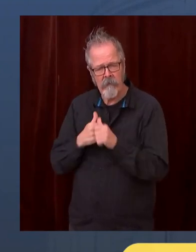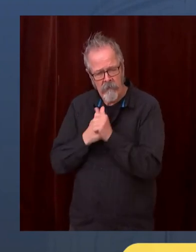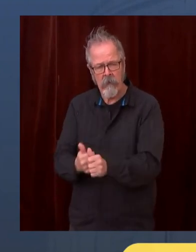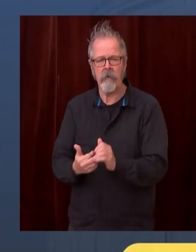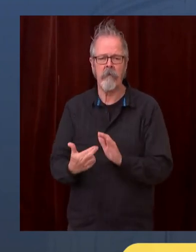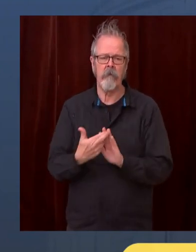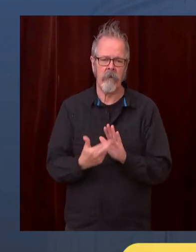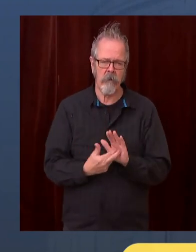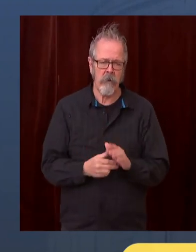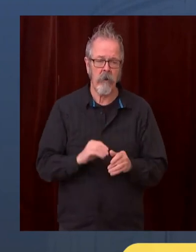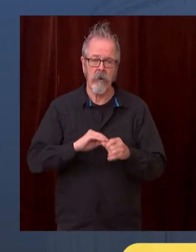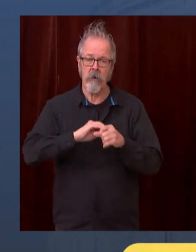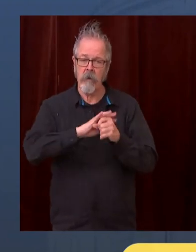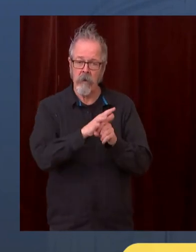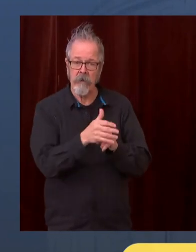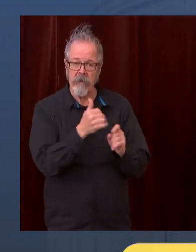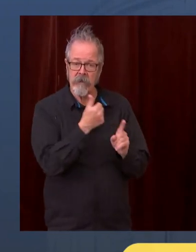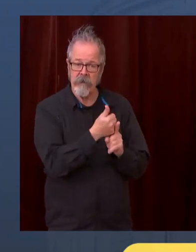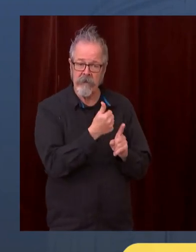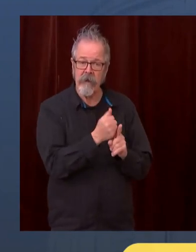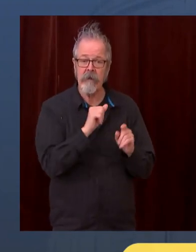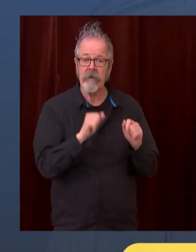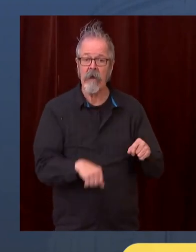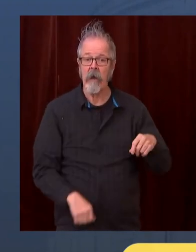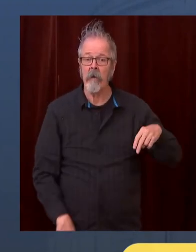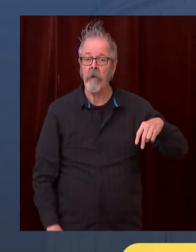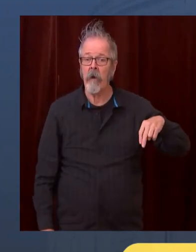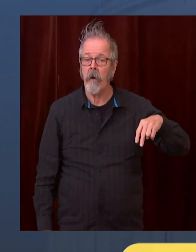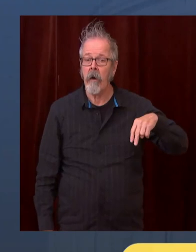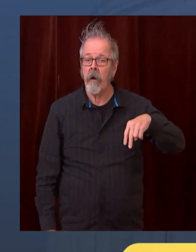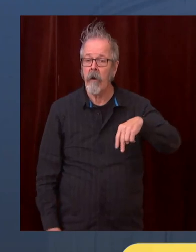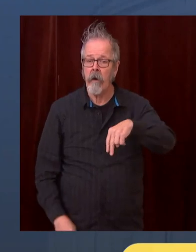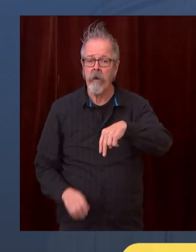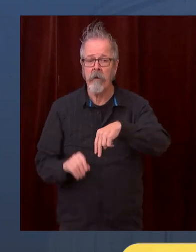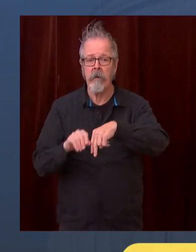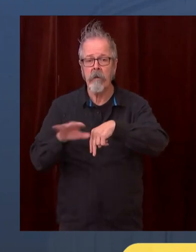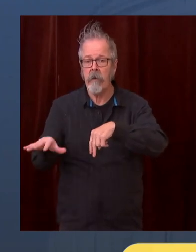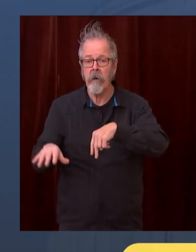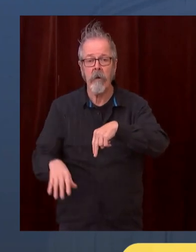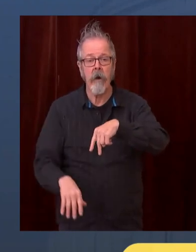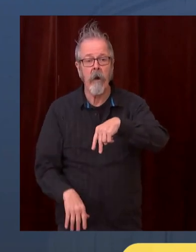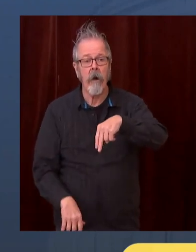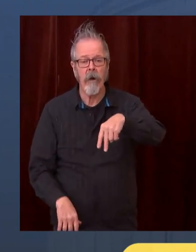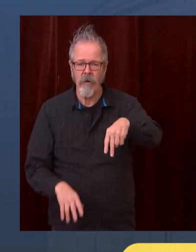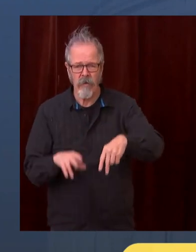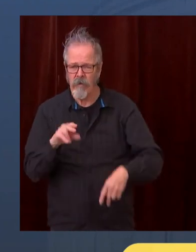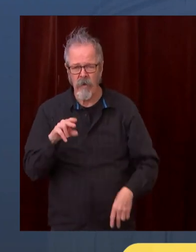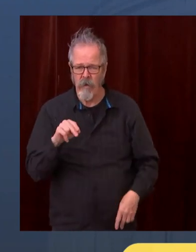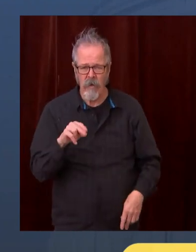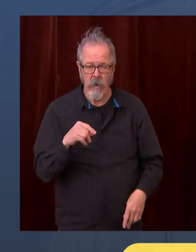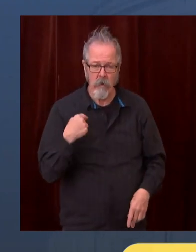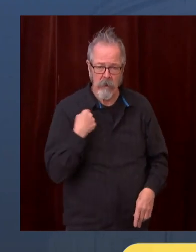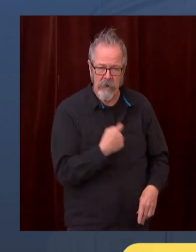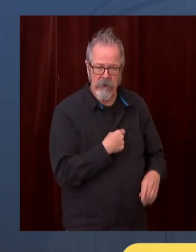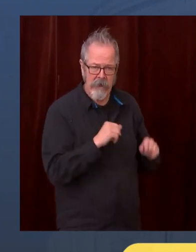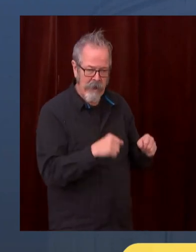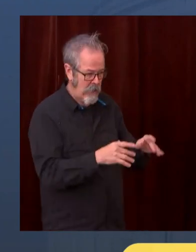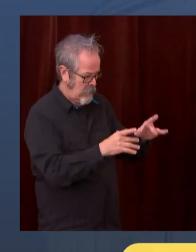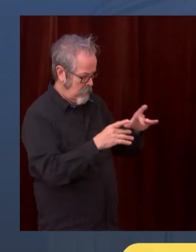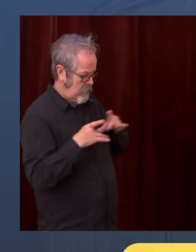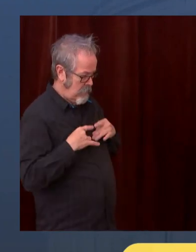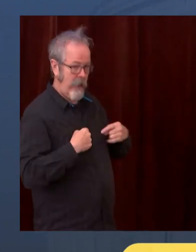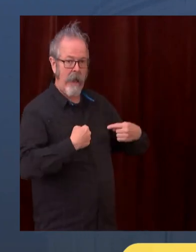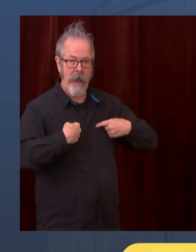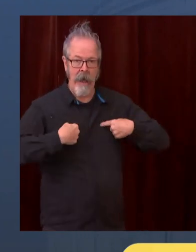And we don't want to be a friend of this virus. At Thanksgiving dinner, we don't want to be a friend of this virus. At birthday